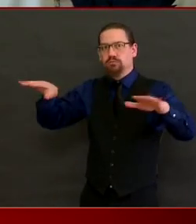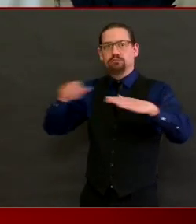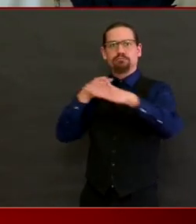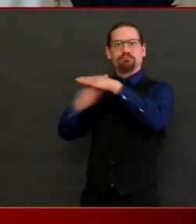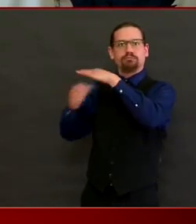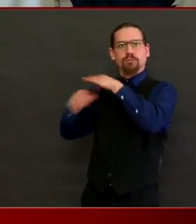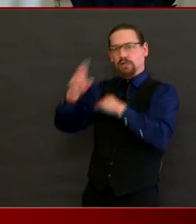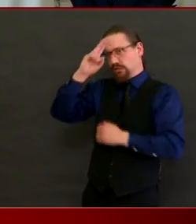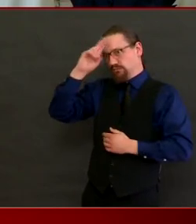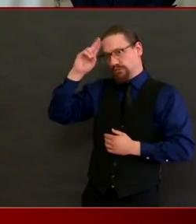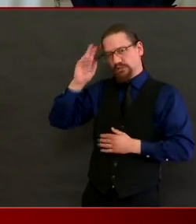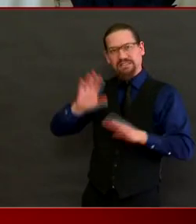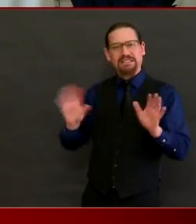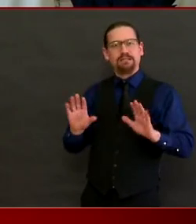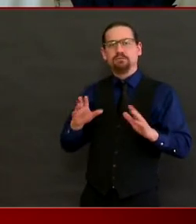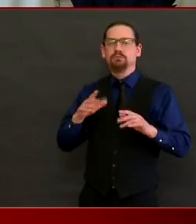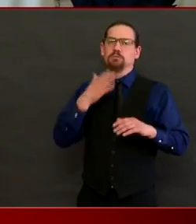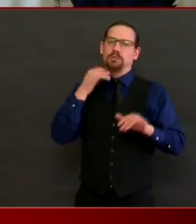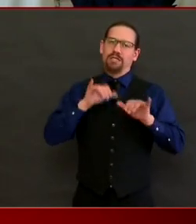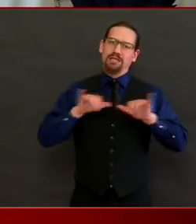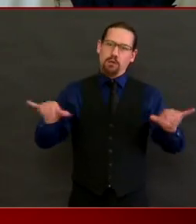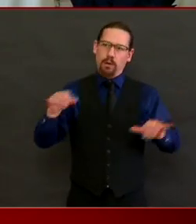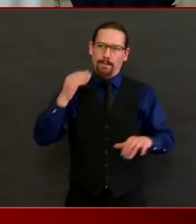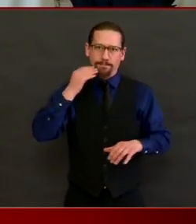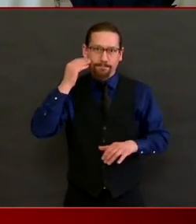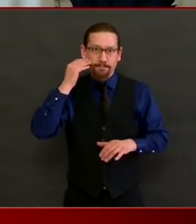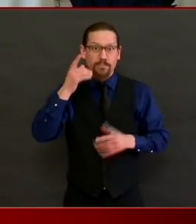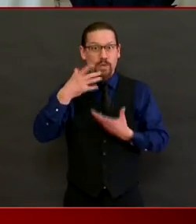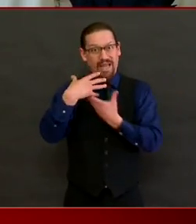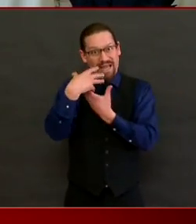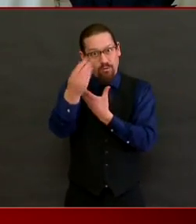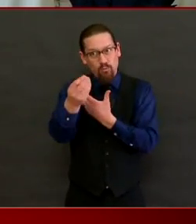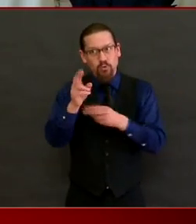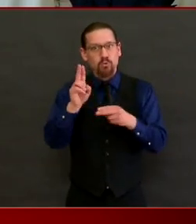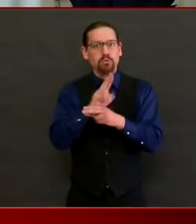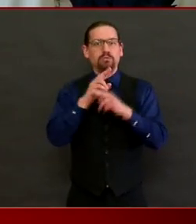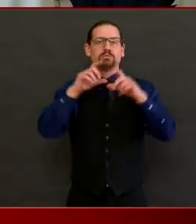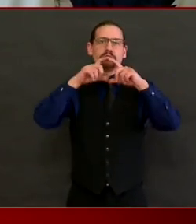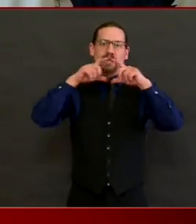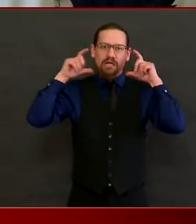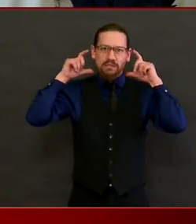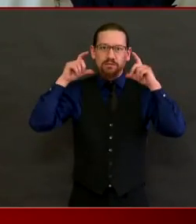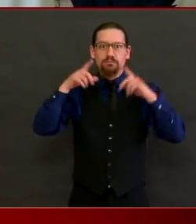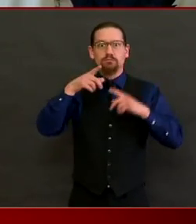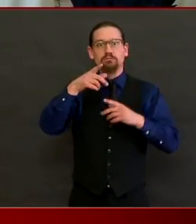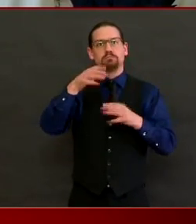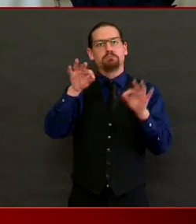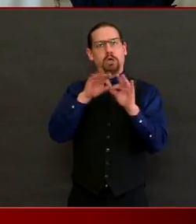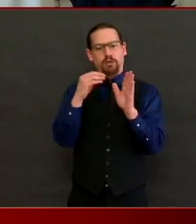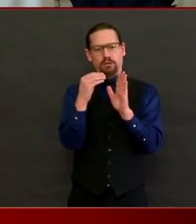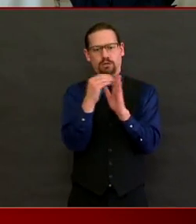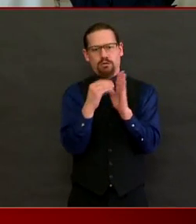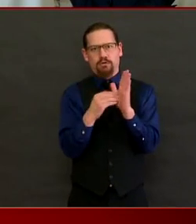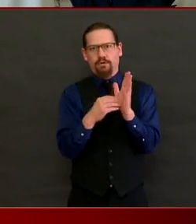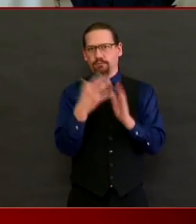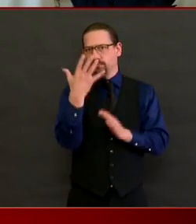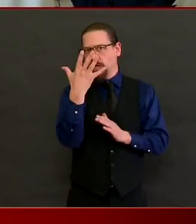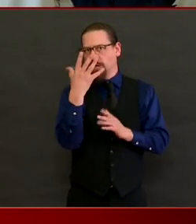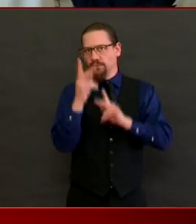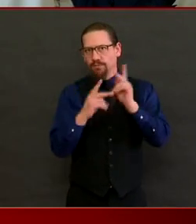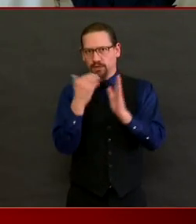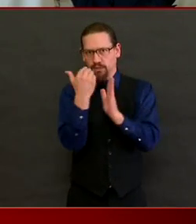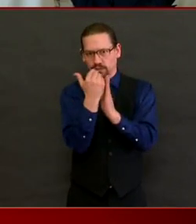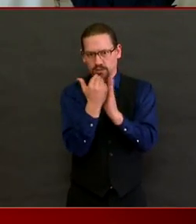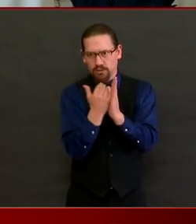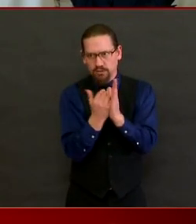washing hands, keeping your contact log. We are very much still in the soup on this. We are very much still in the